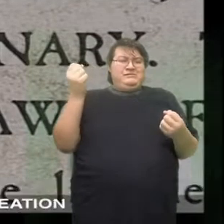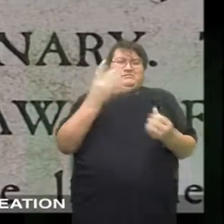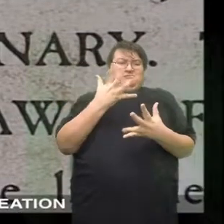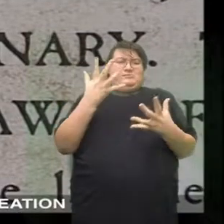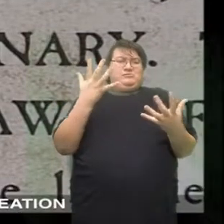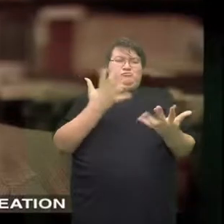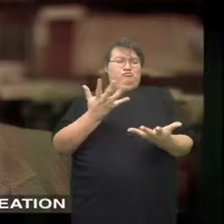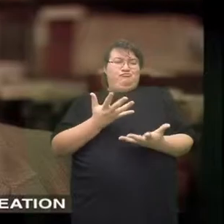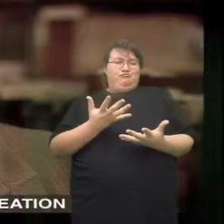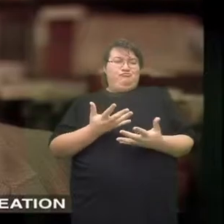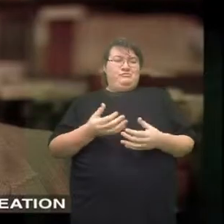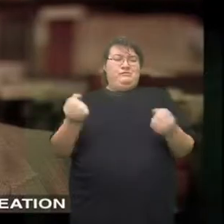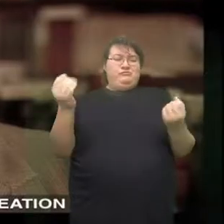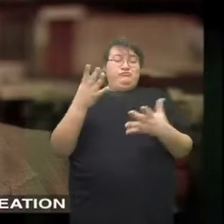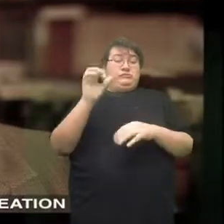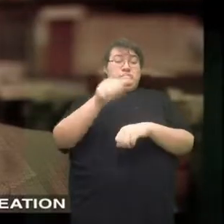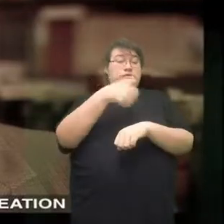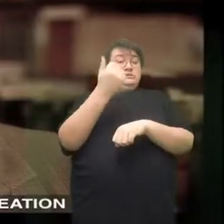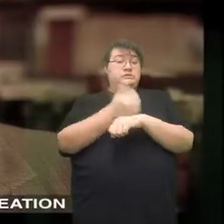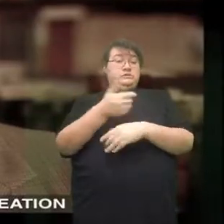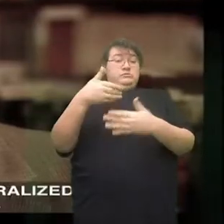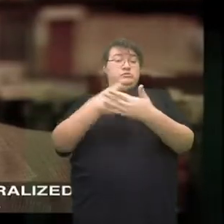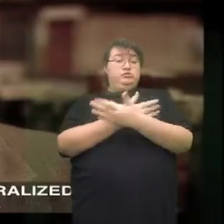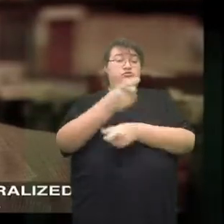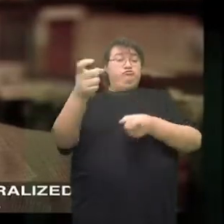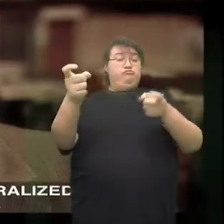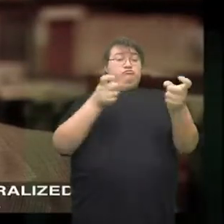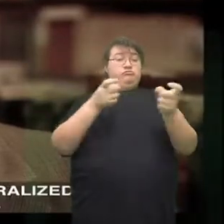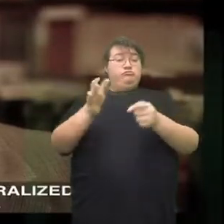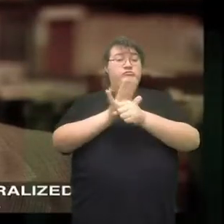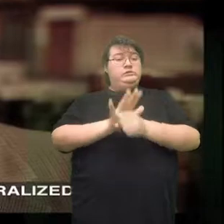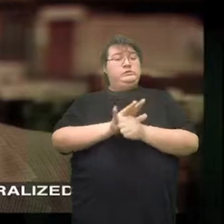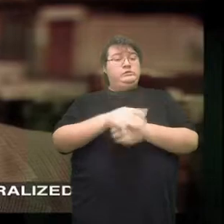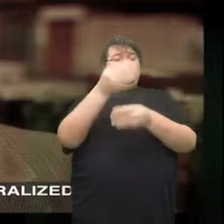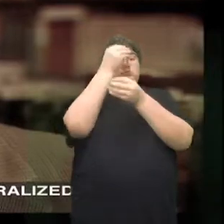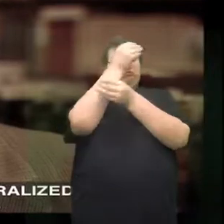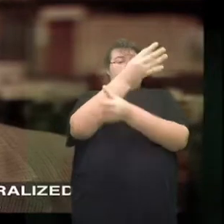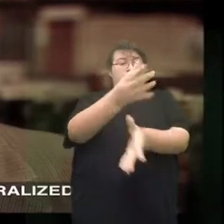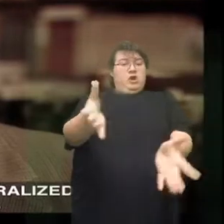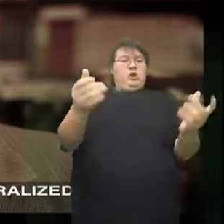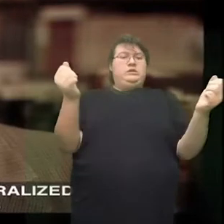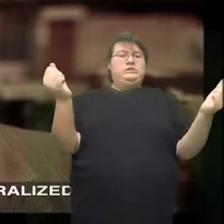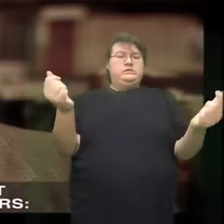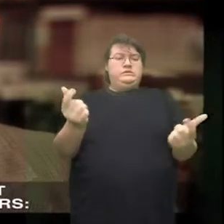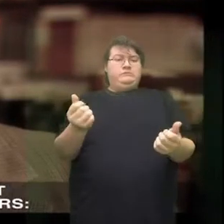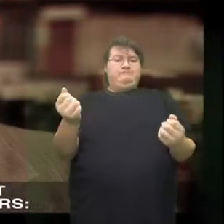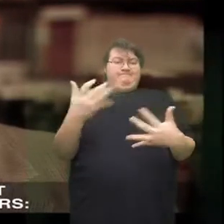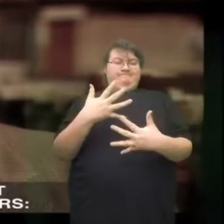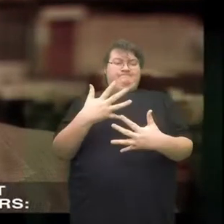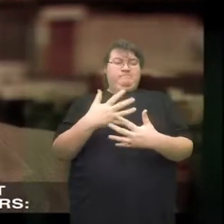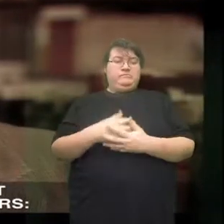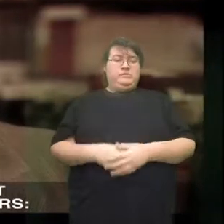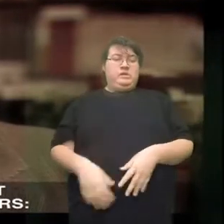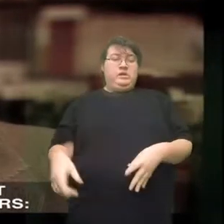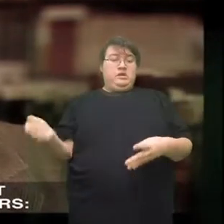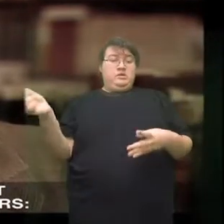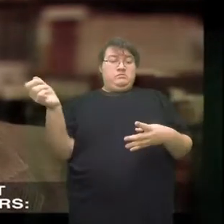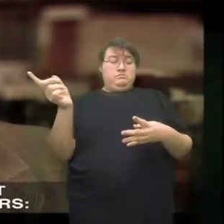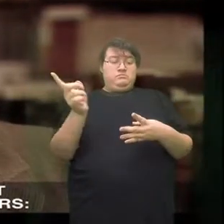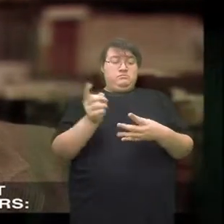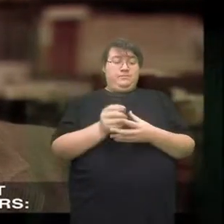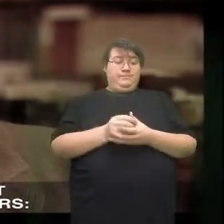concerned about, it's the fear of the creation of this amount of centralized national power. And it's an